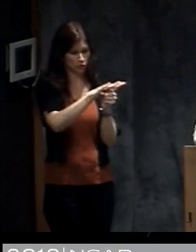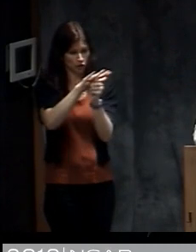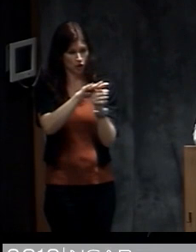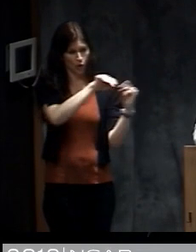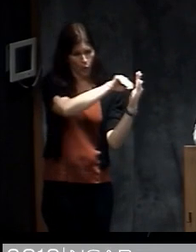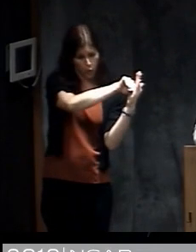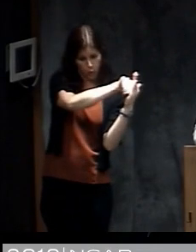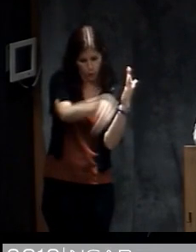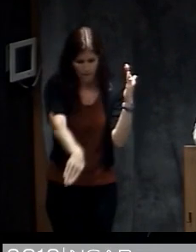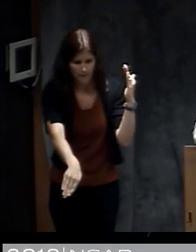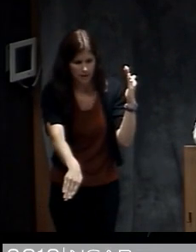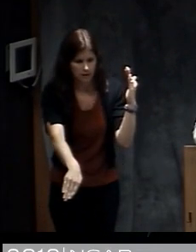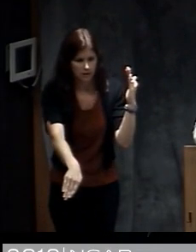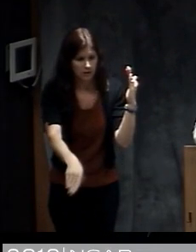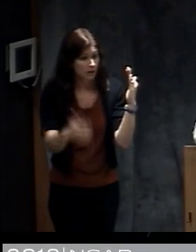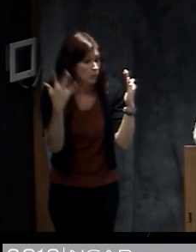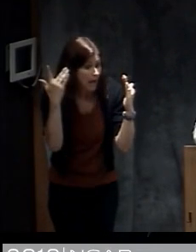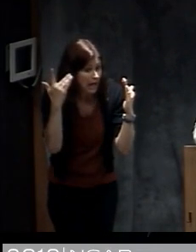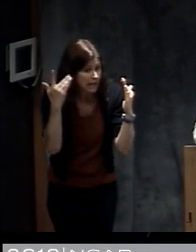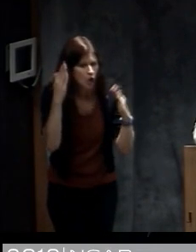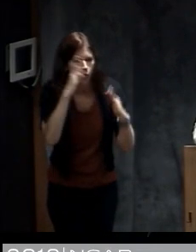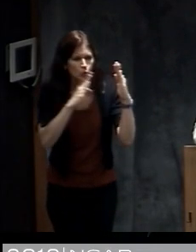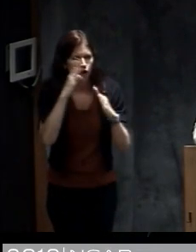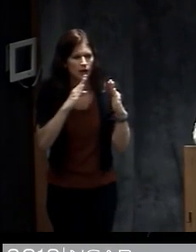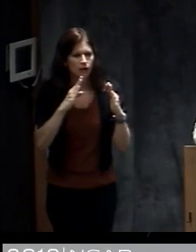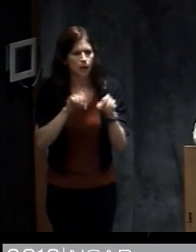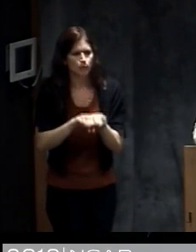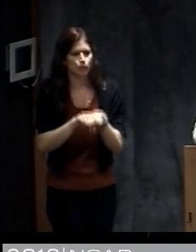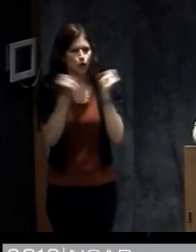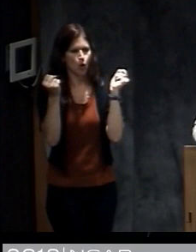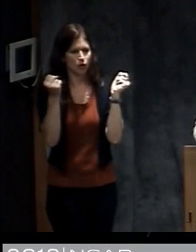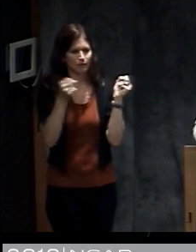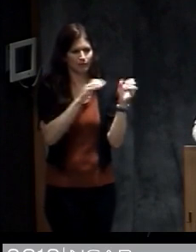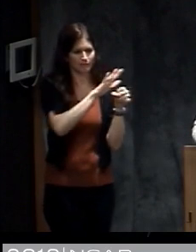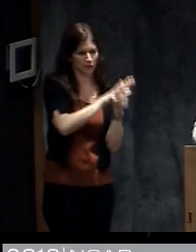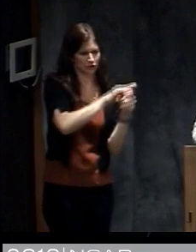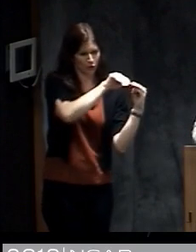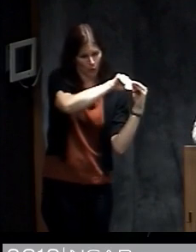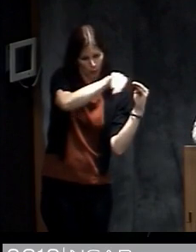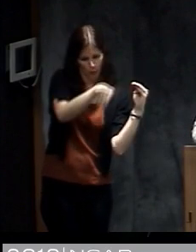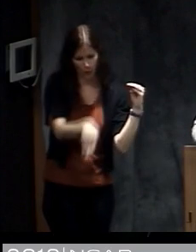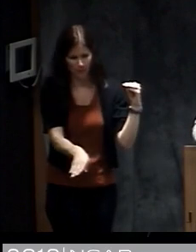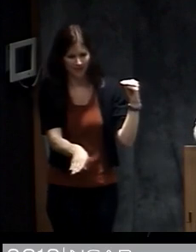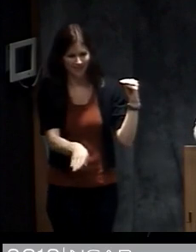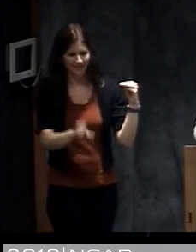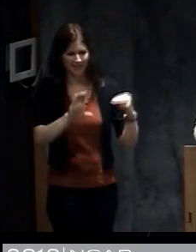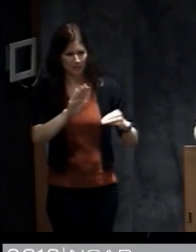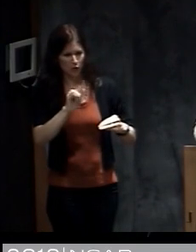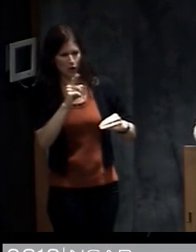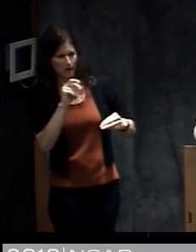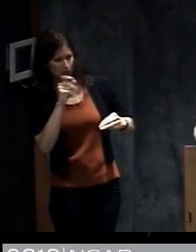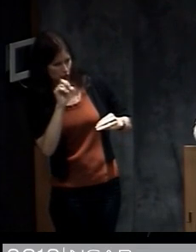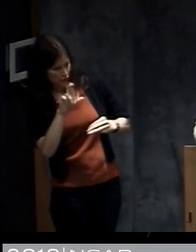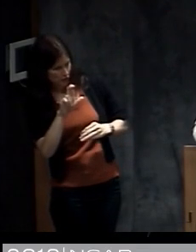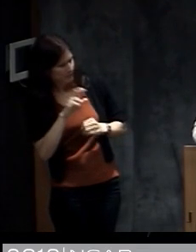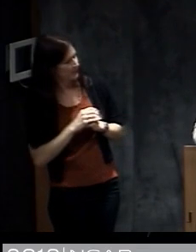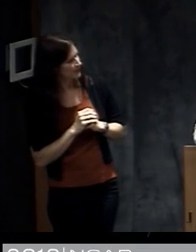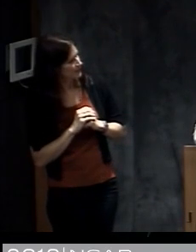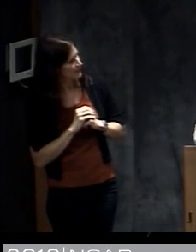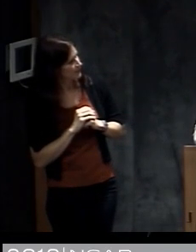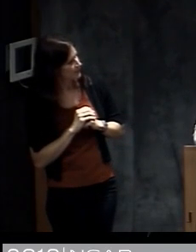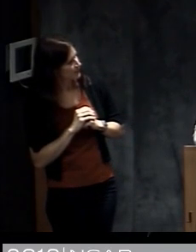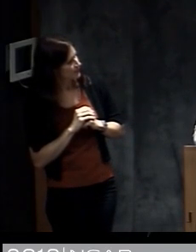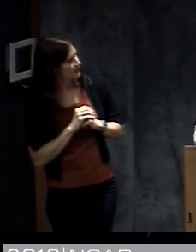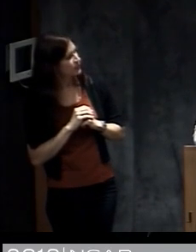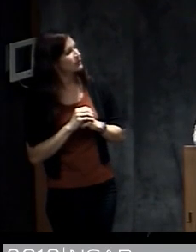fast did this because he was worried his instrument wasn't working. So he took these readings very quickly. I mean very quickly as the storm was approaching. And then